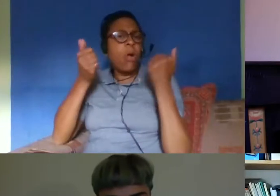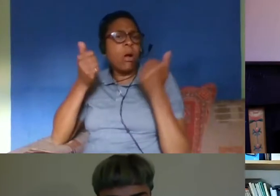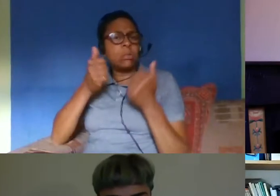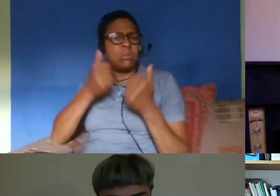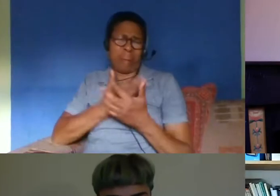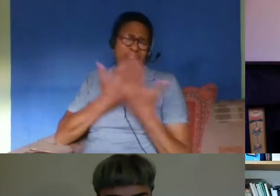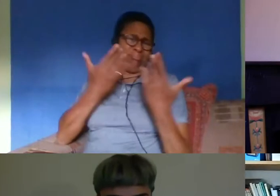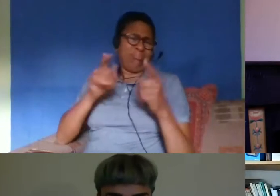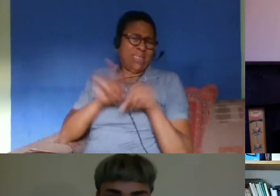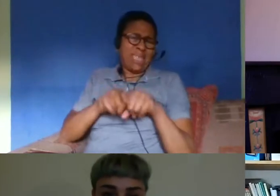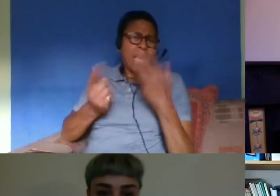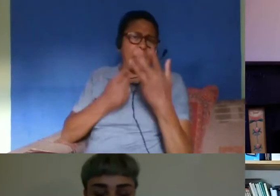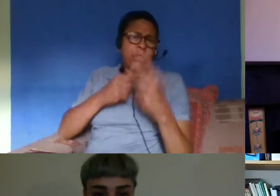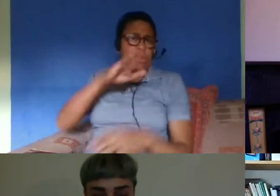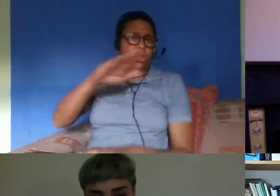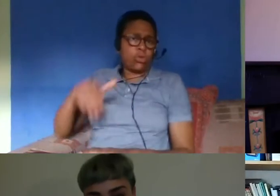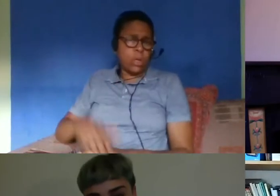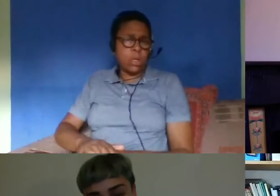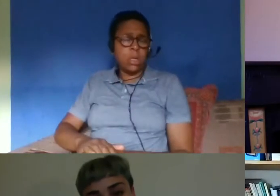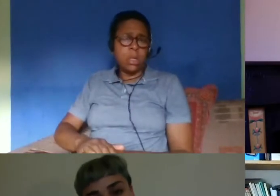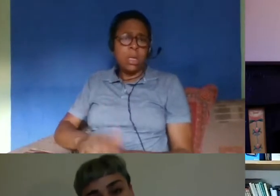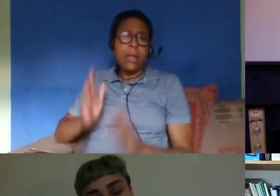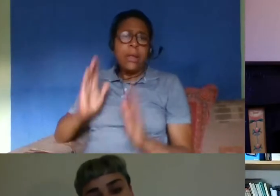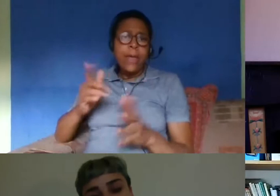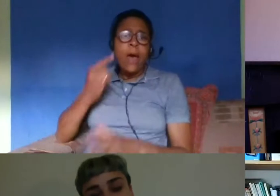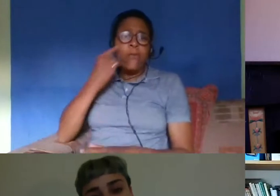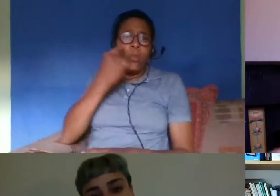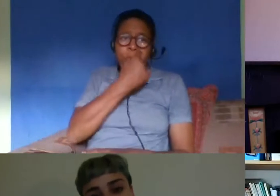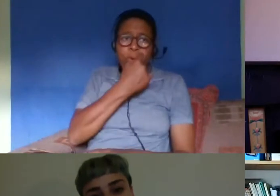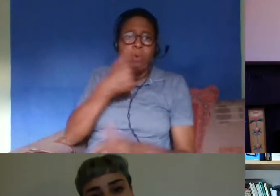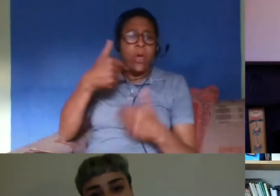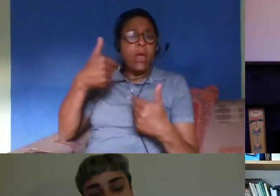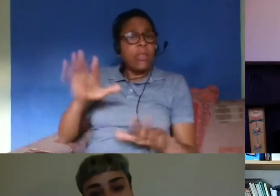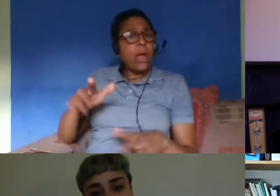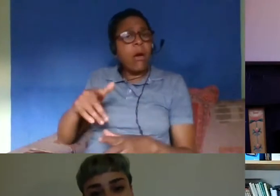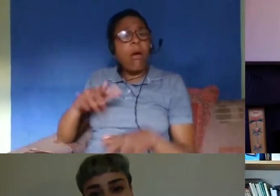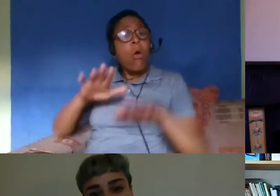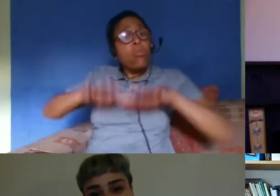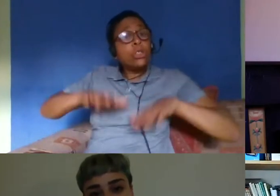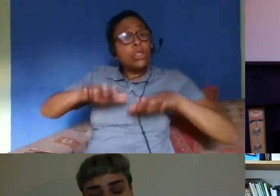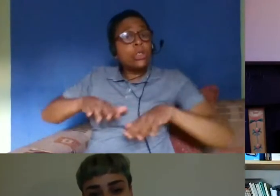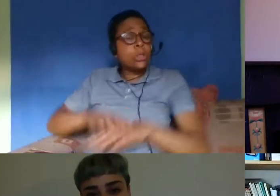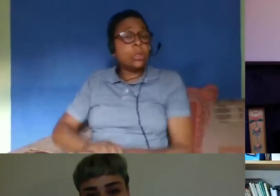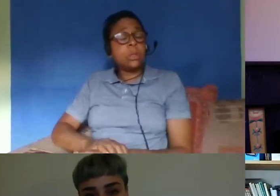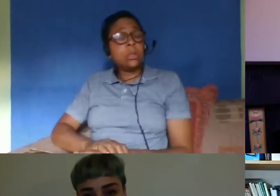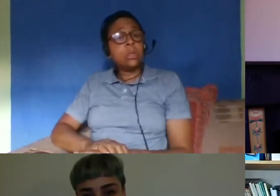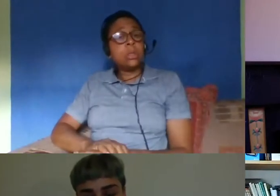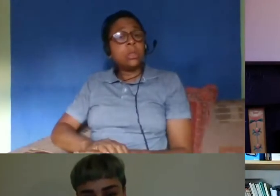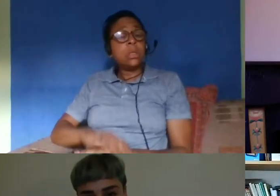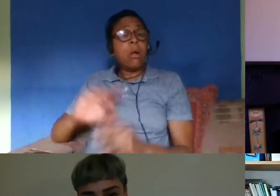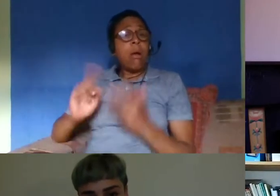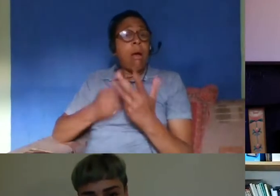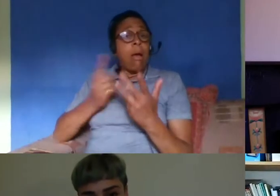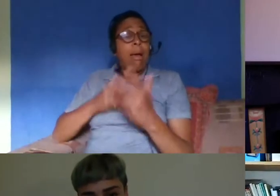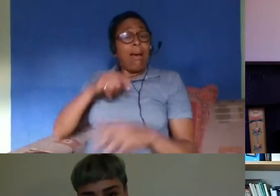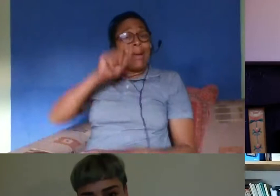do would have to prove that they were british citizens even though for the rest of the children in in their class the simple form